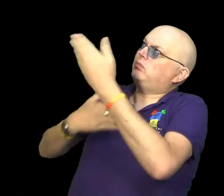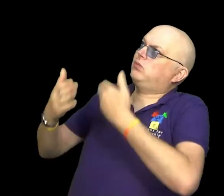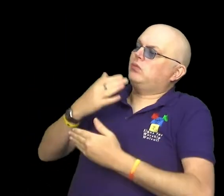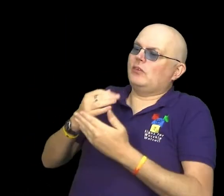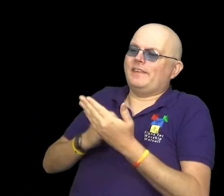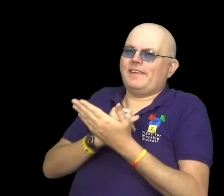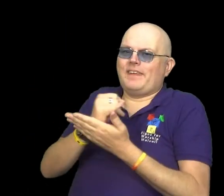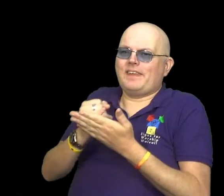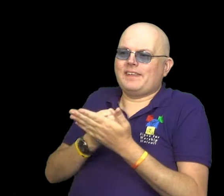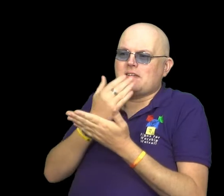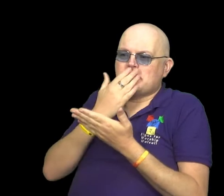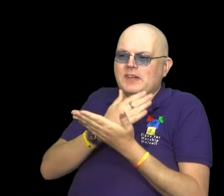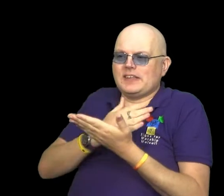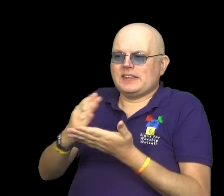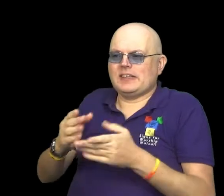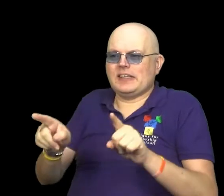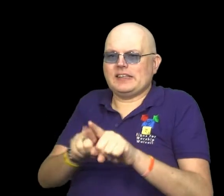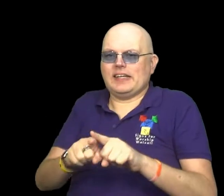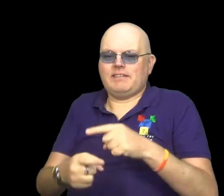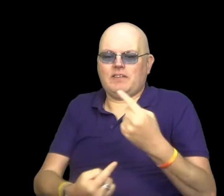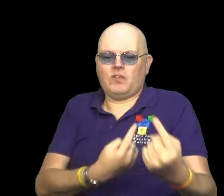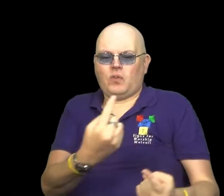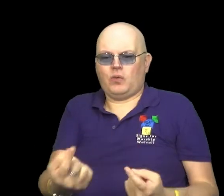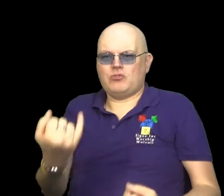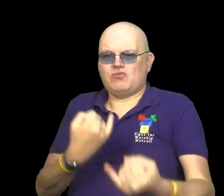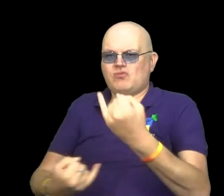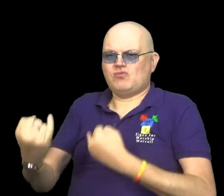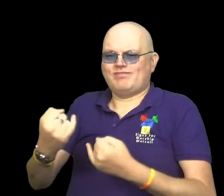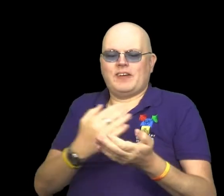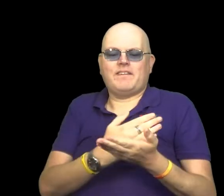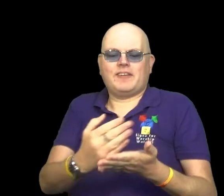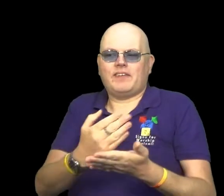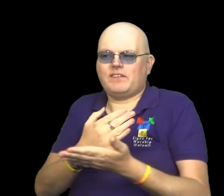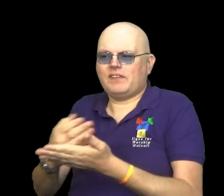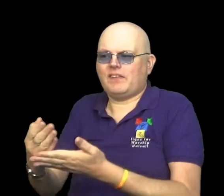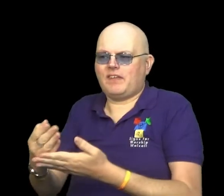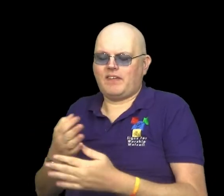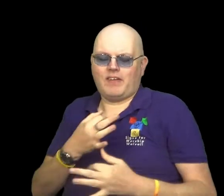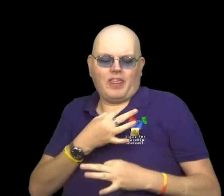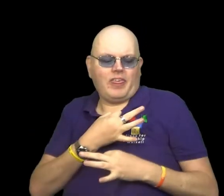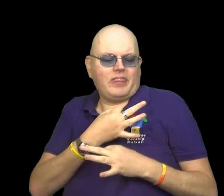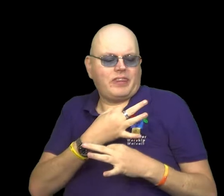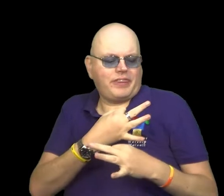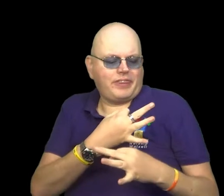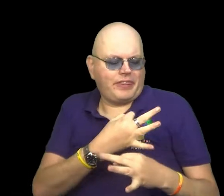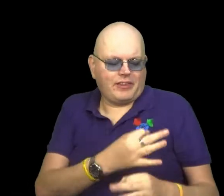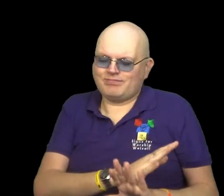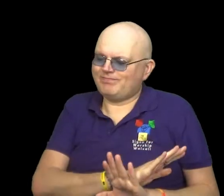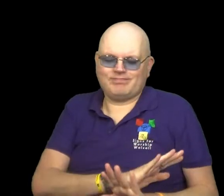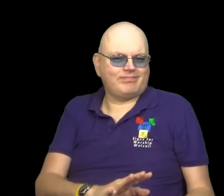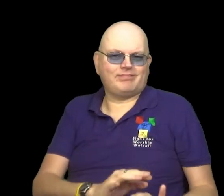our daily bread, and forgive us our sins, as we forgive those who sin against us.